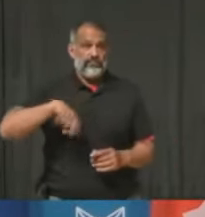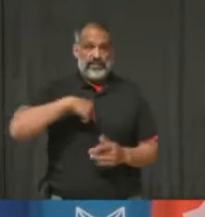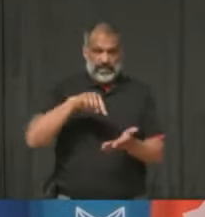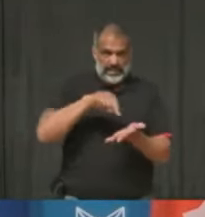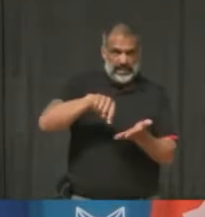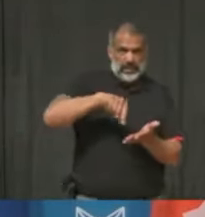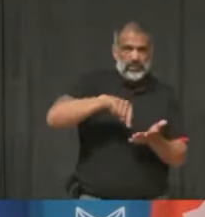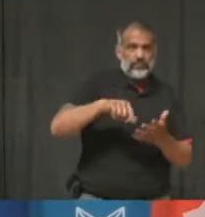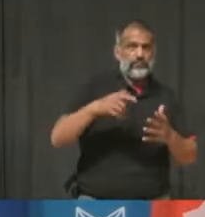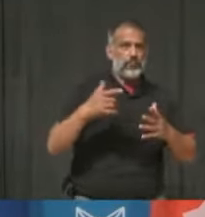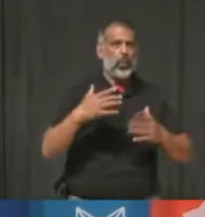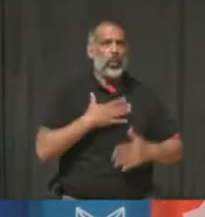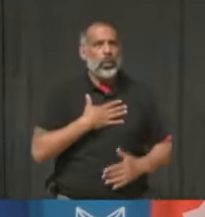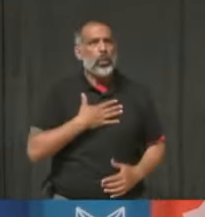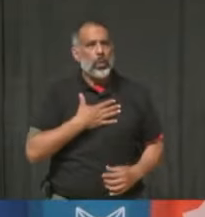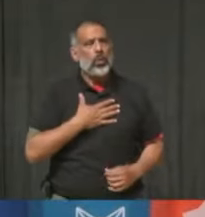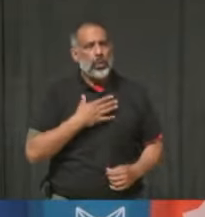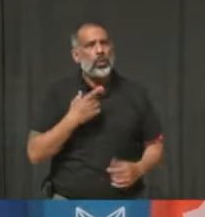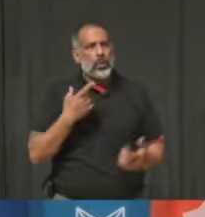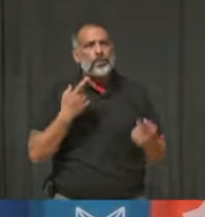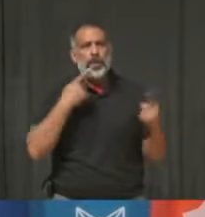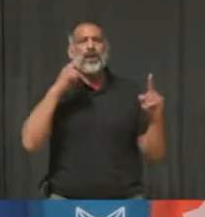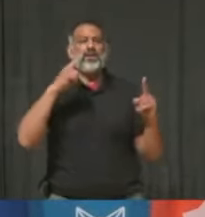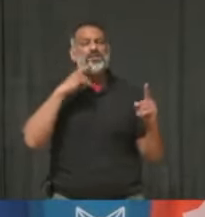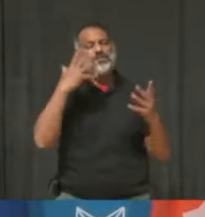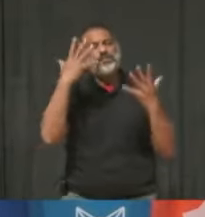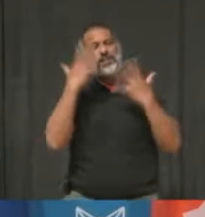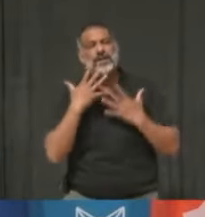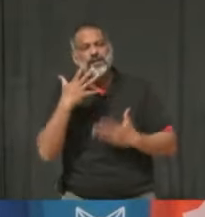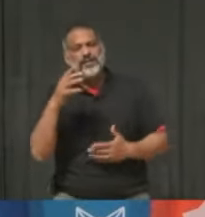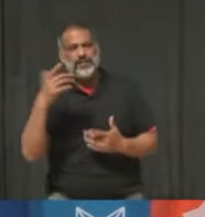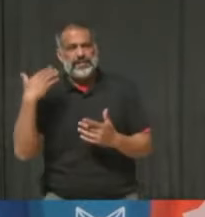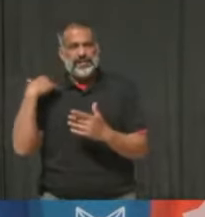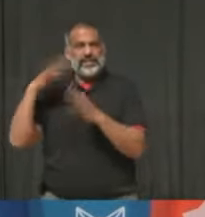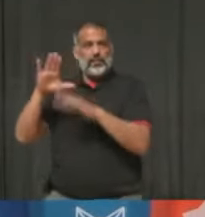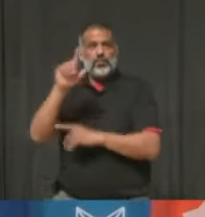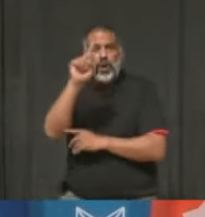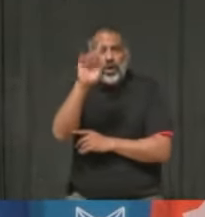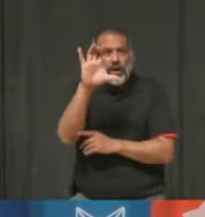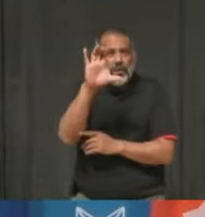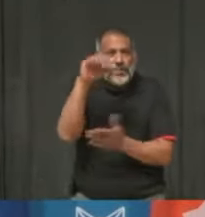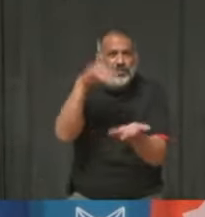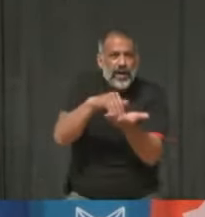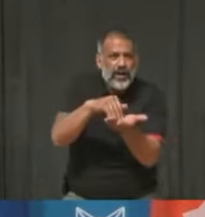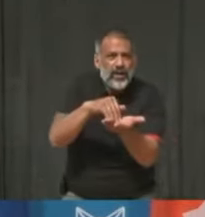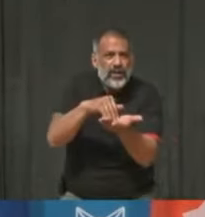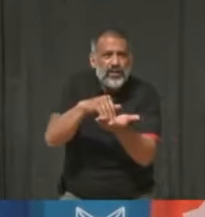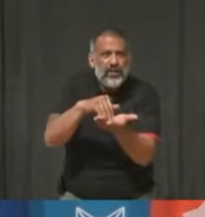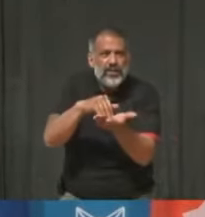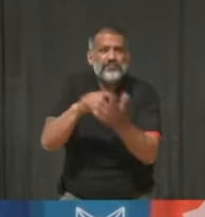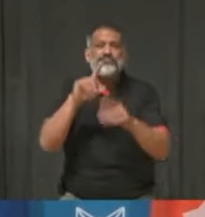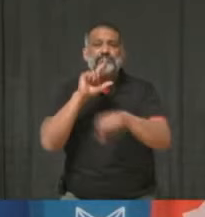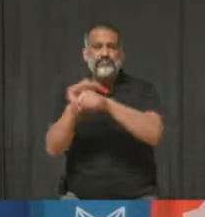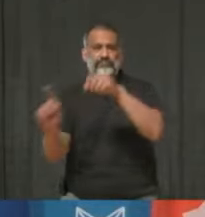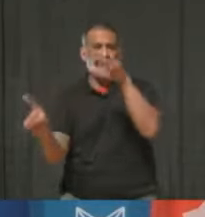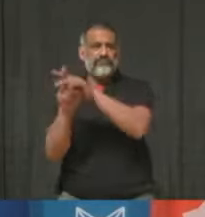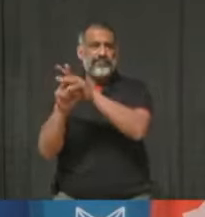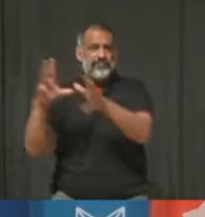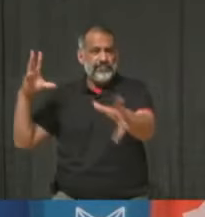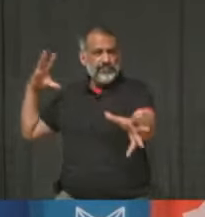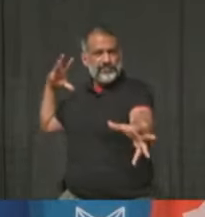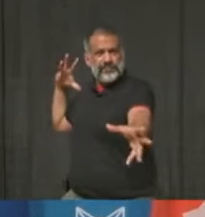Tragically, saw on Sunday 100,000 cases reported in the region of Peel since the pandemic started.